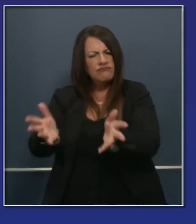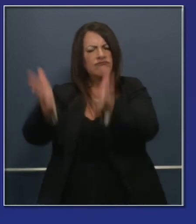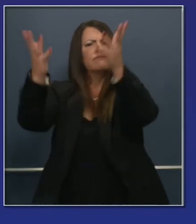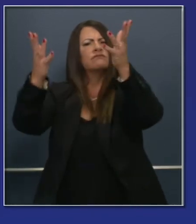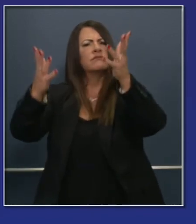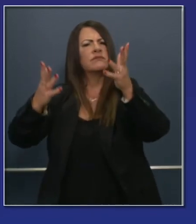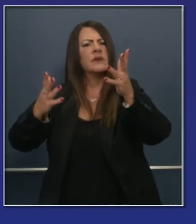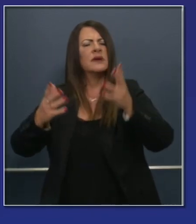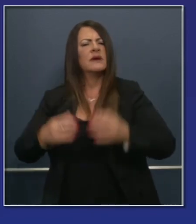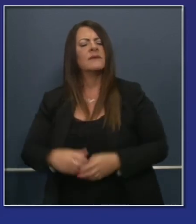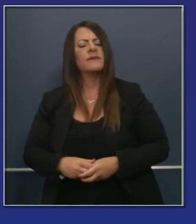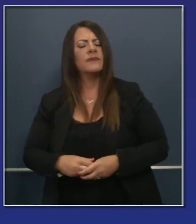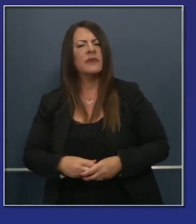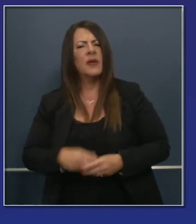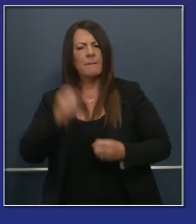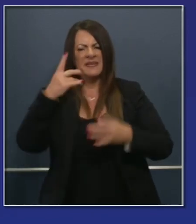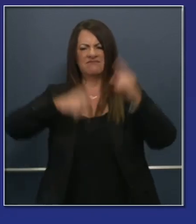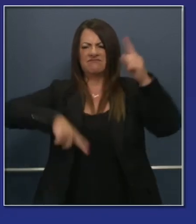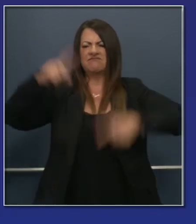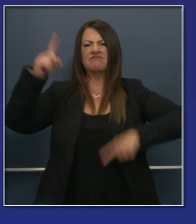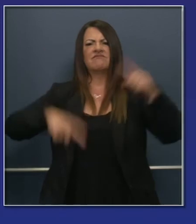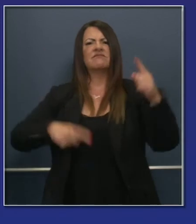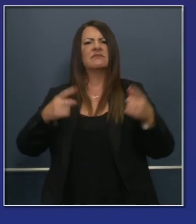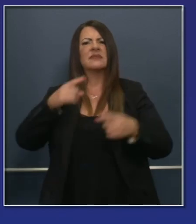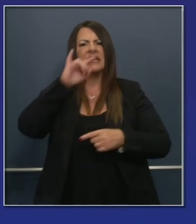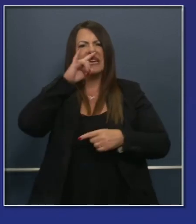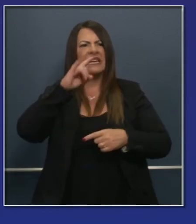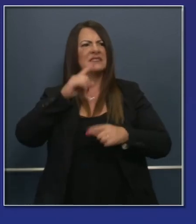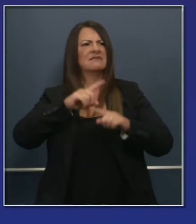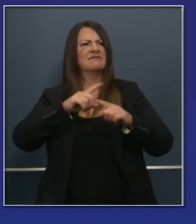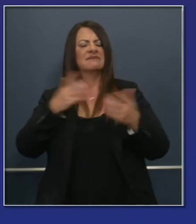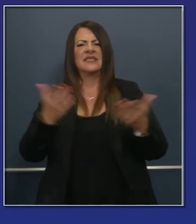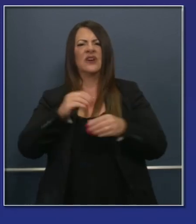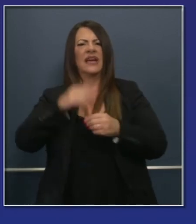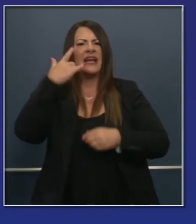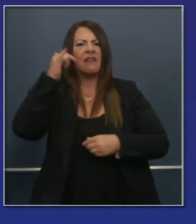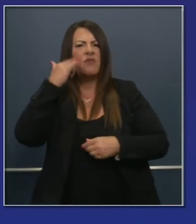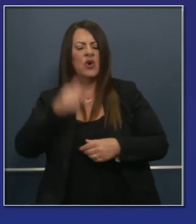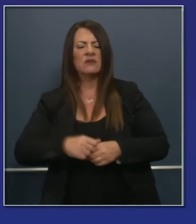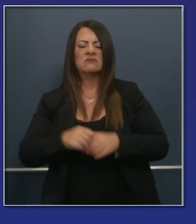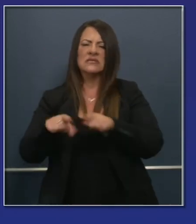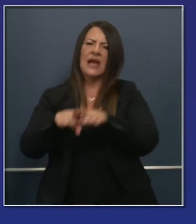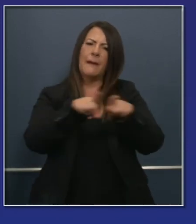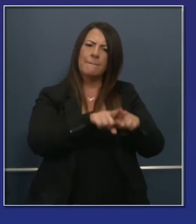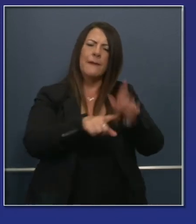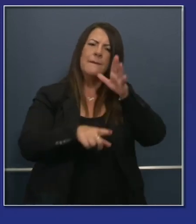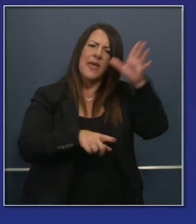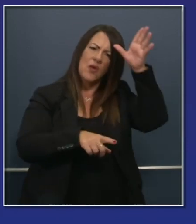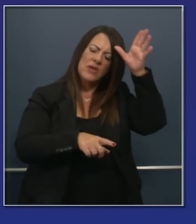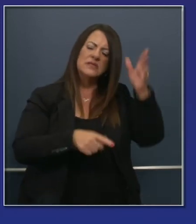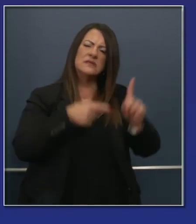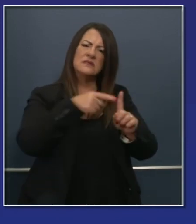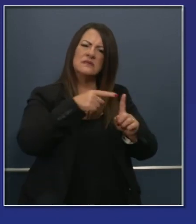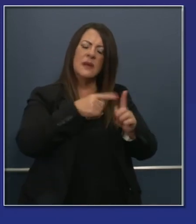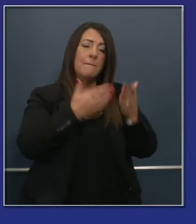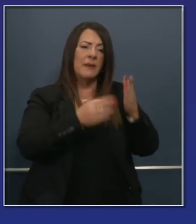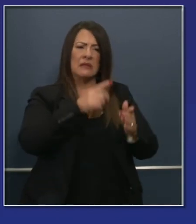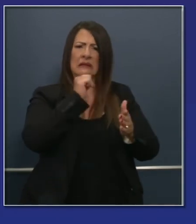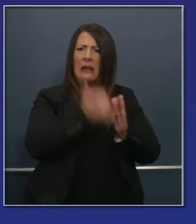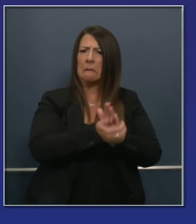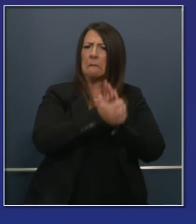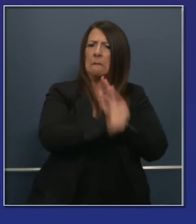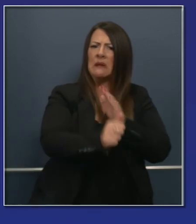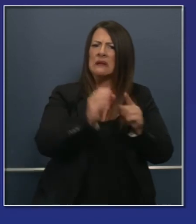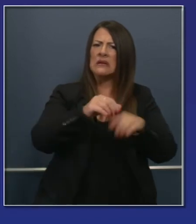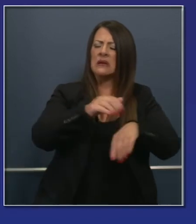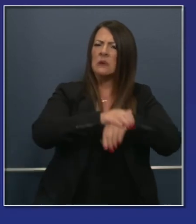the state children as well as parents that are not necessarily as proficient in